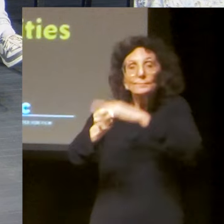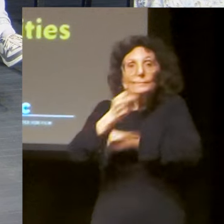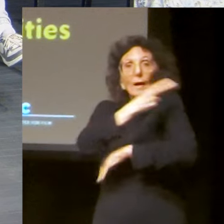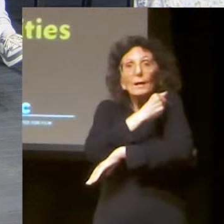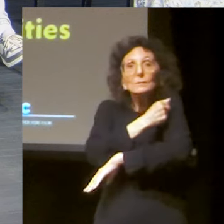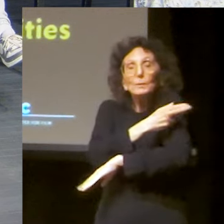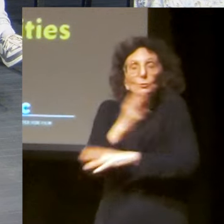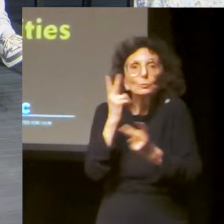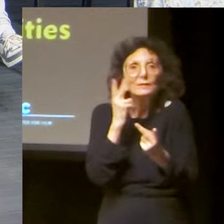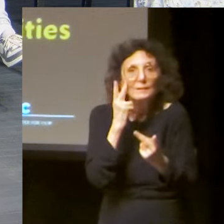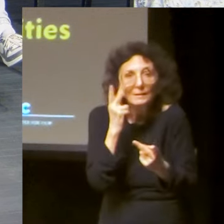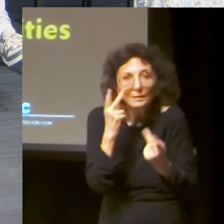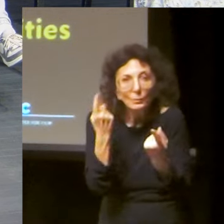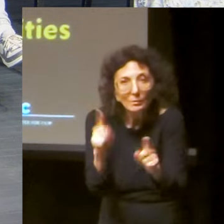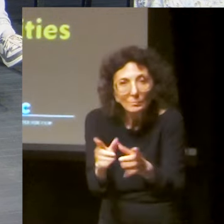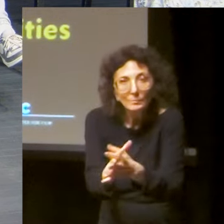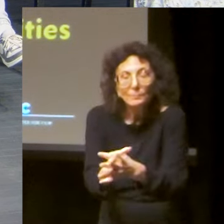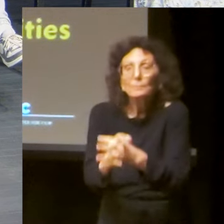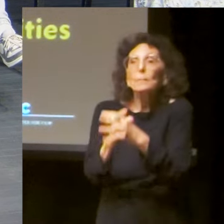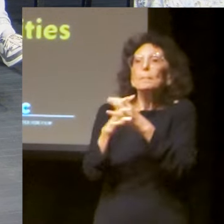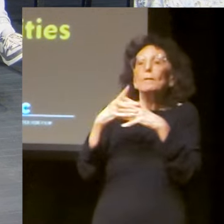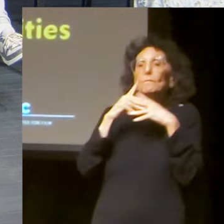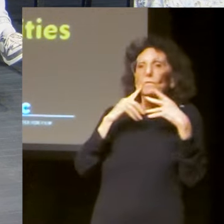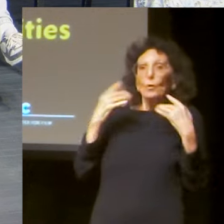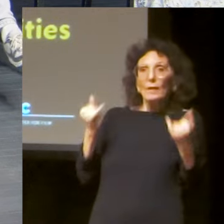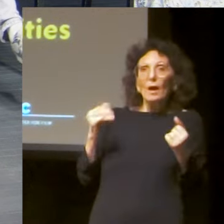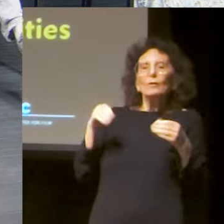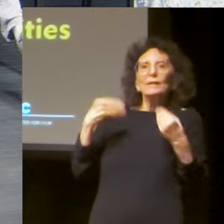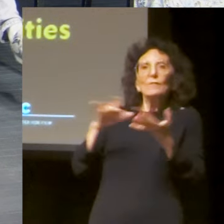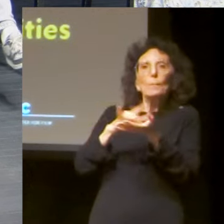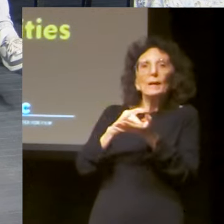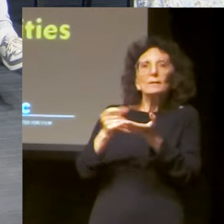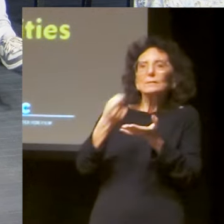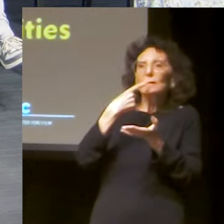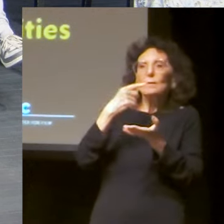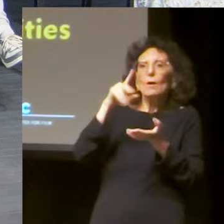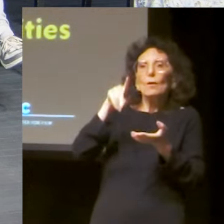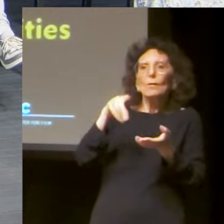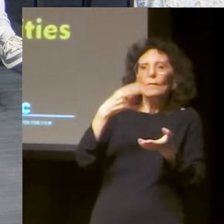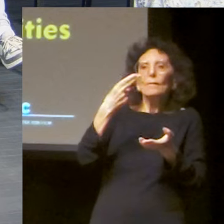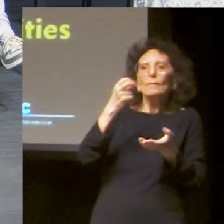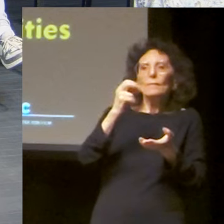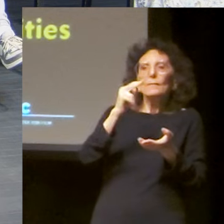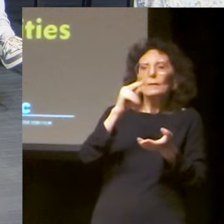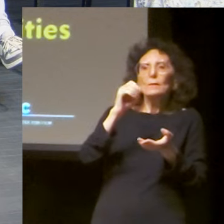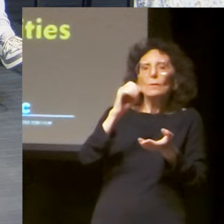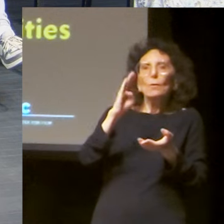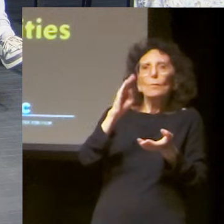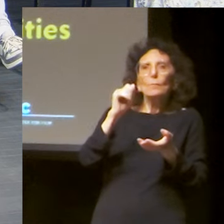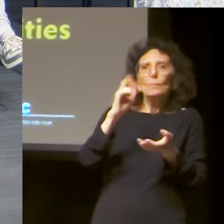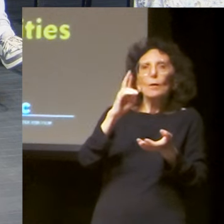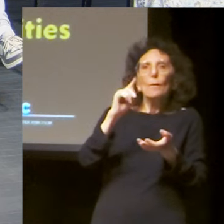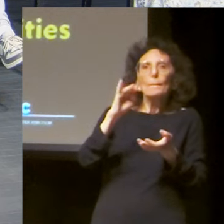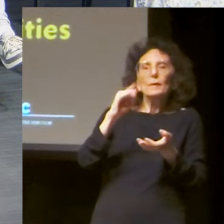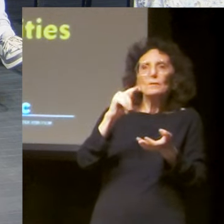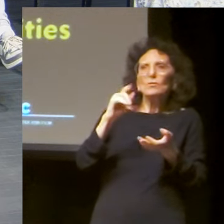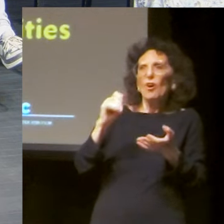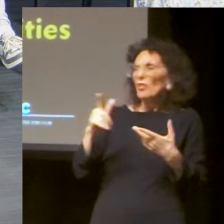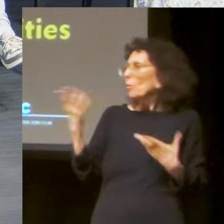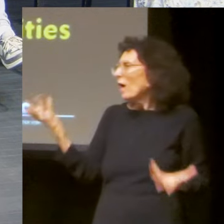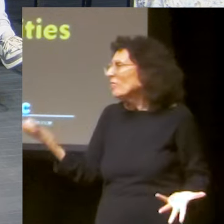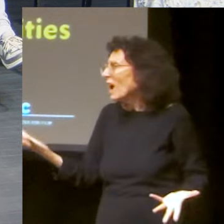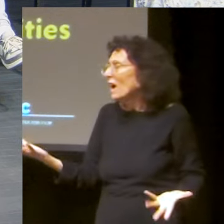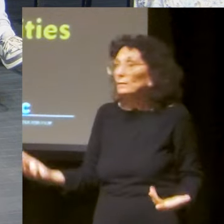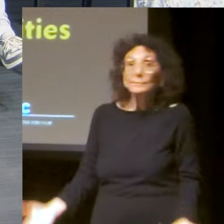he's having seizures. What type of seizures? I don't know. We have to put him in the hospital and see. But he said, in